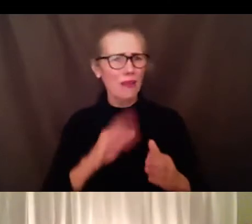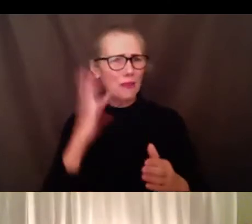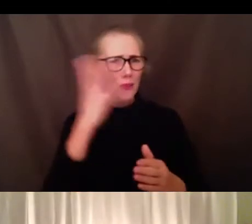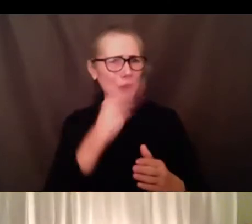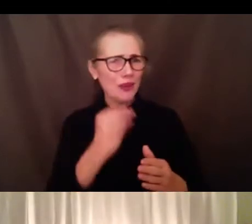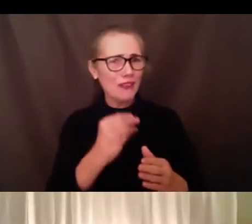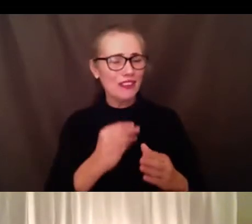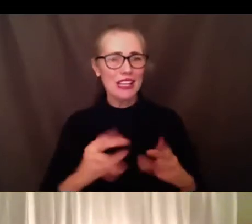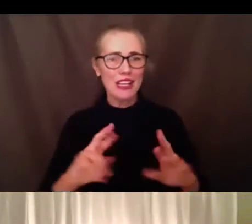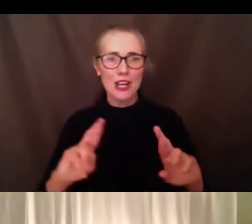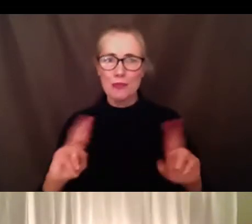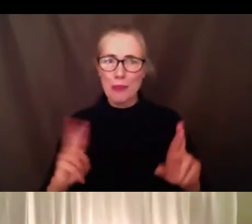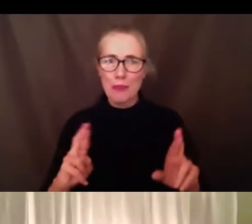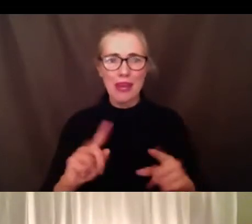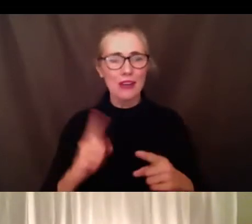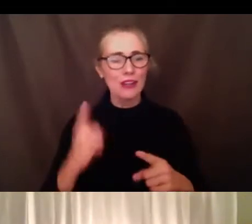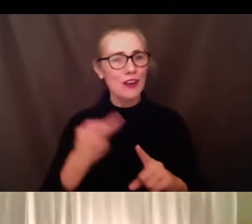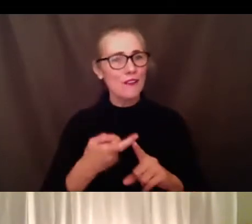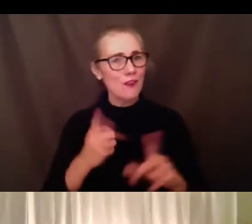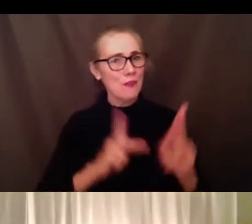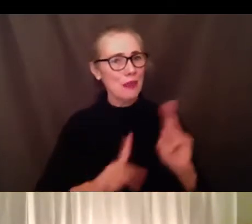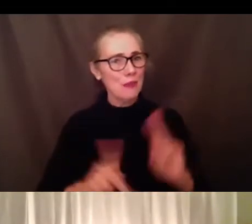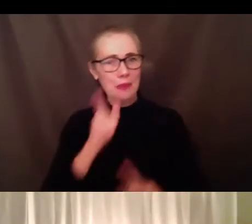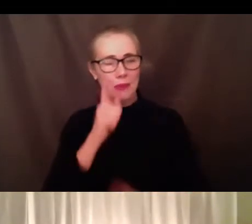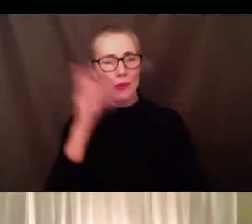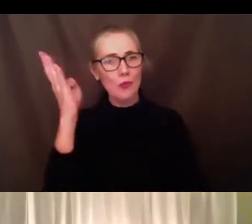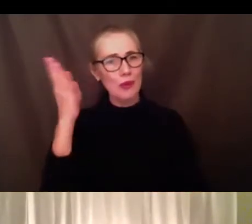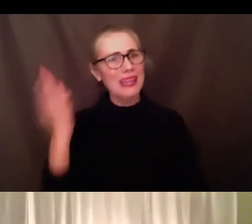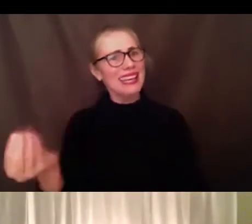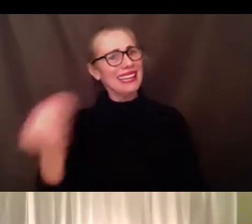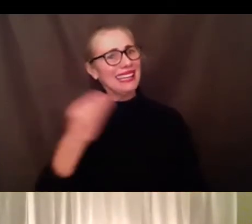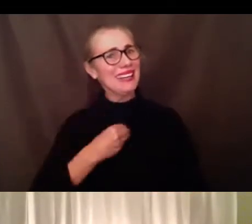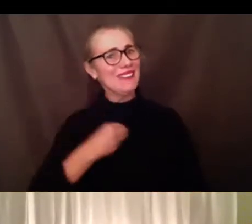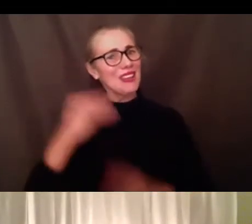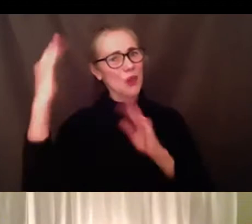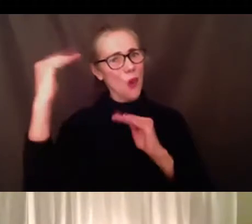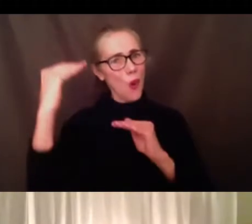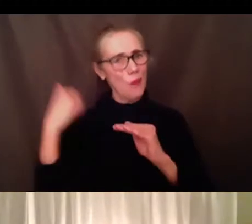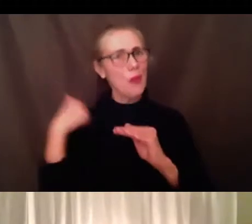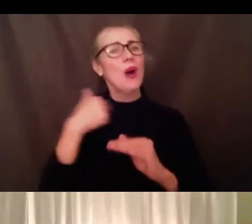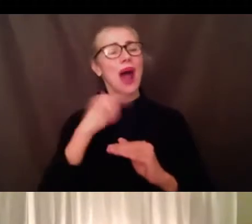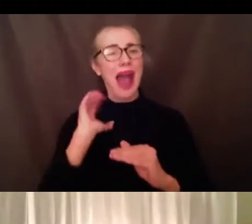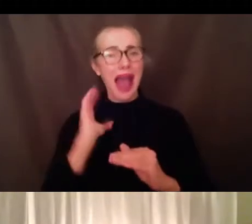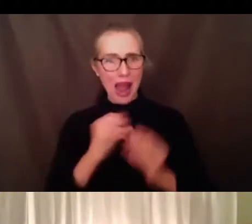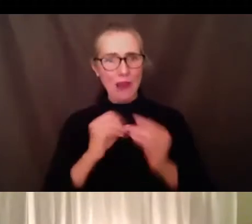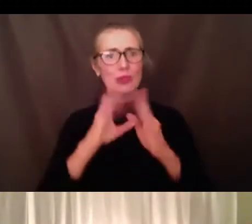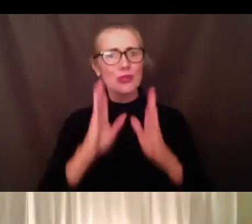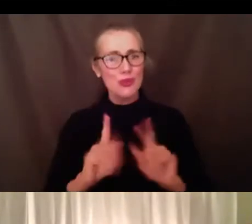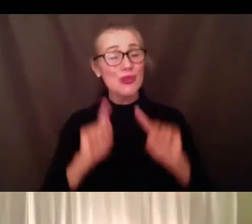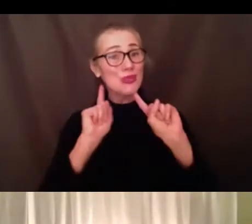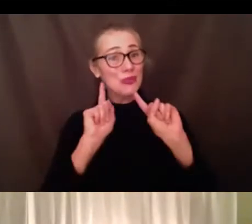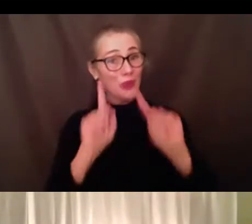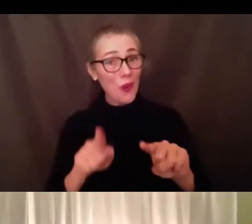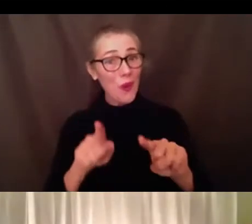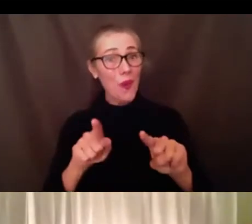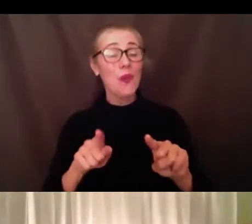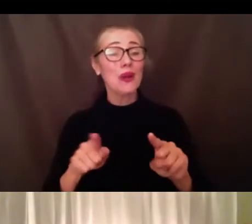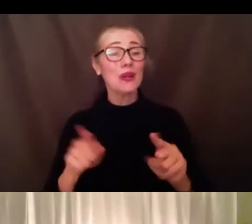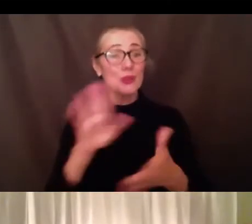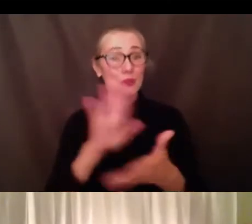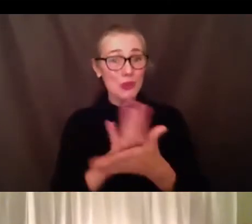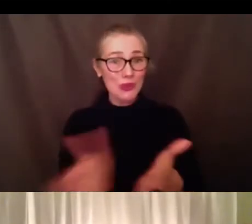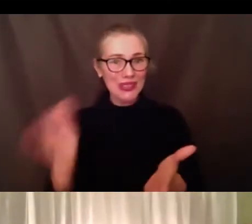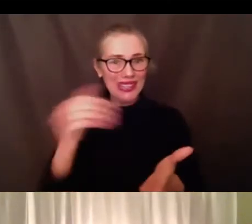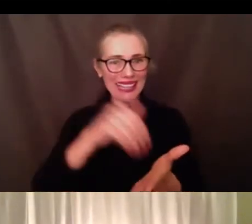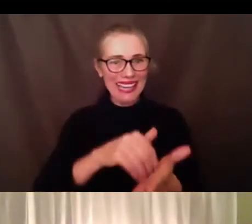present presenters but also the sense of hope that we will get our students back to school so with that i'd like to move